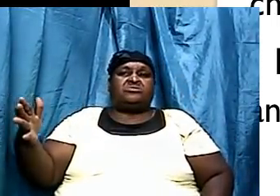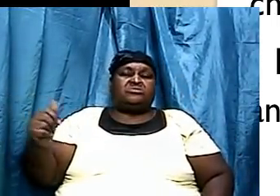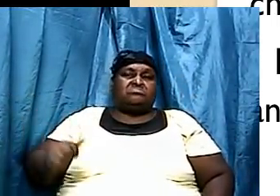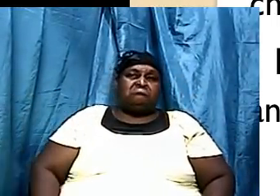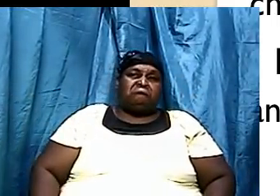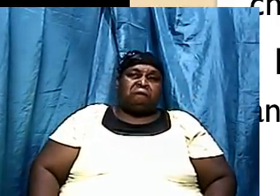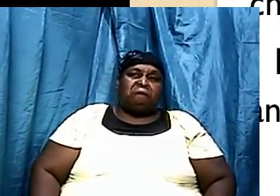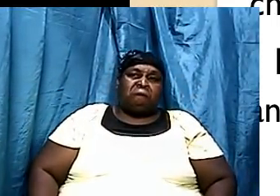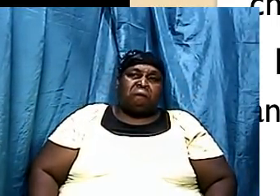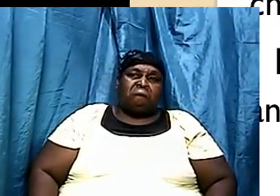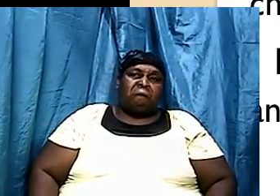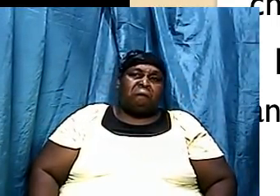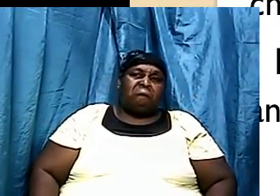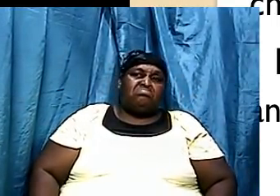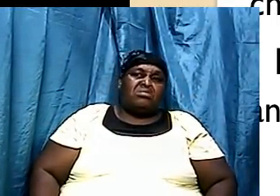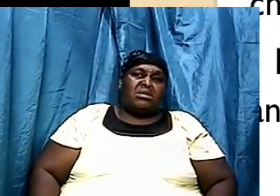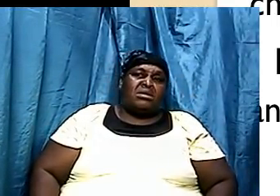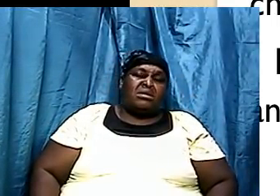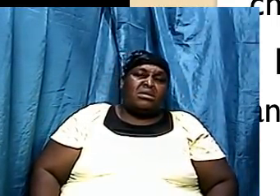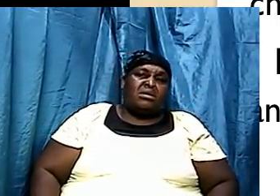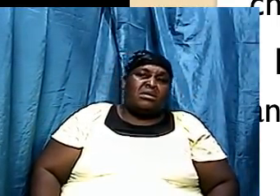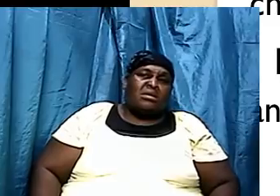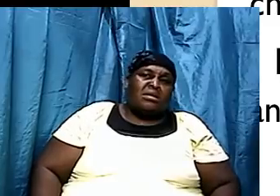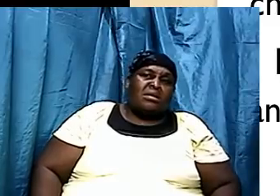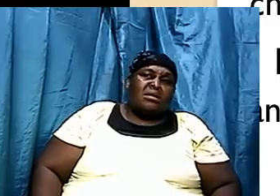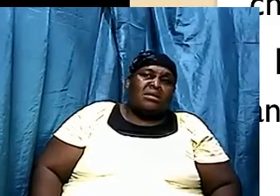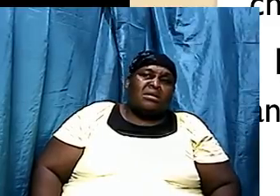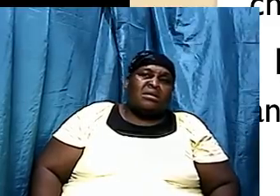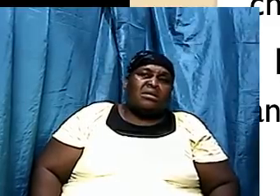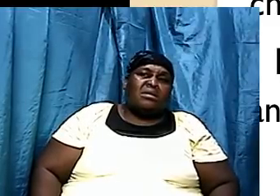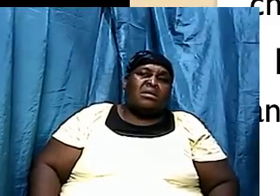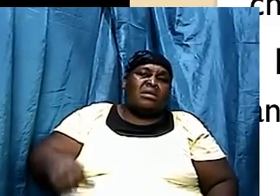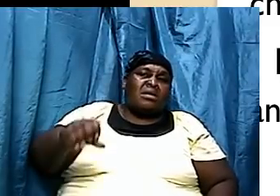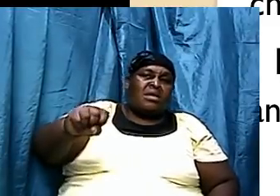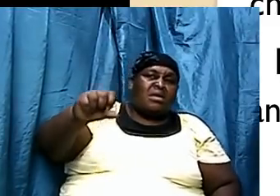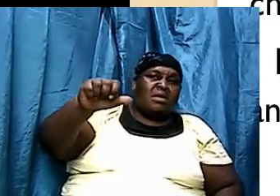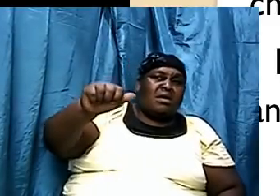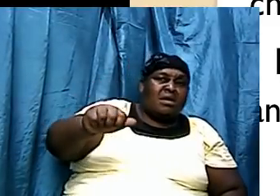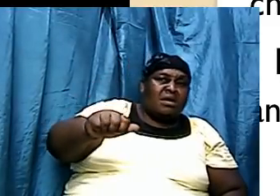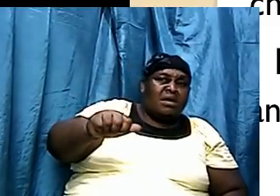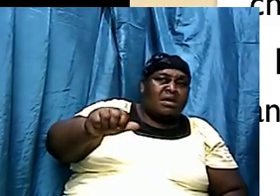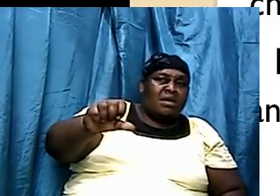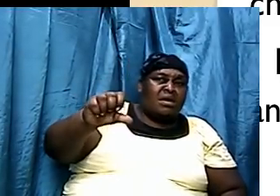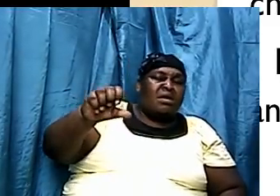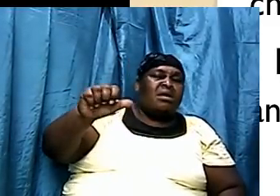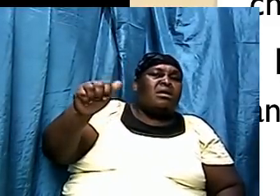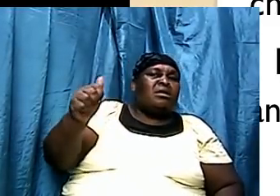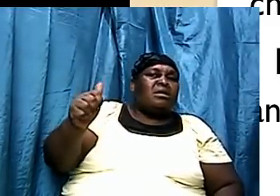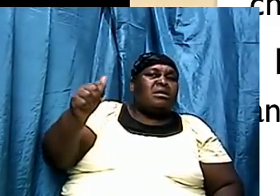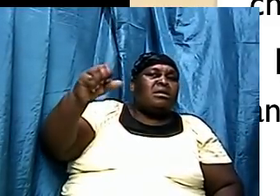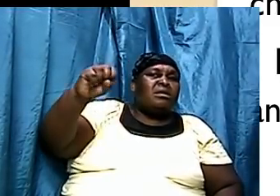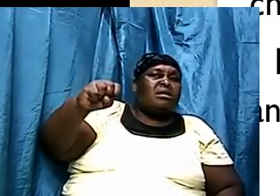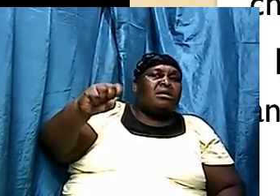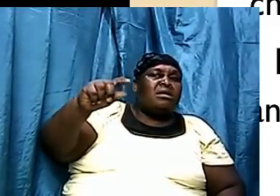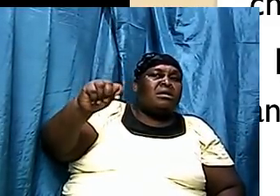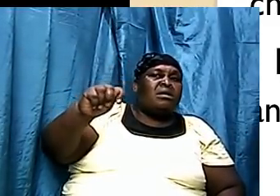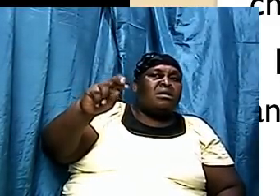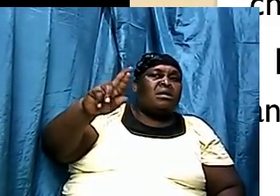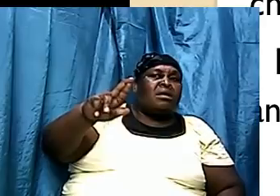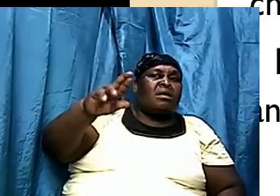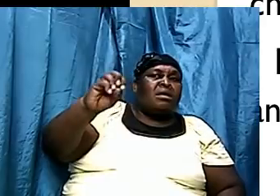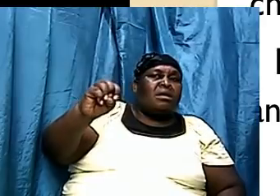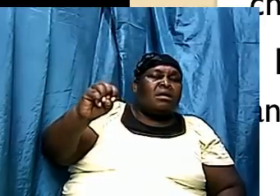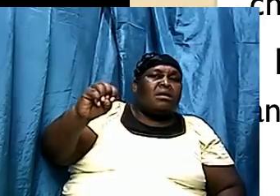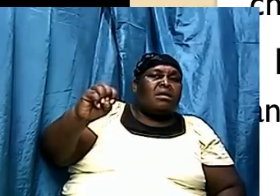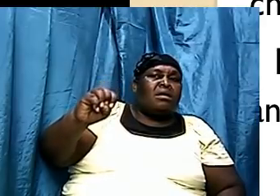look at astronomy, not astrology. There's a difference, right? So we're looking at astronomy, which is the study of